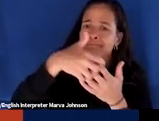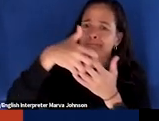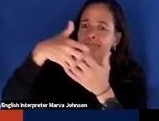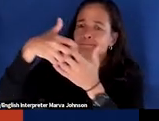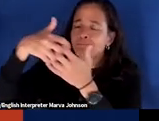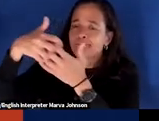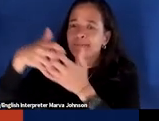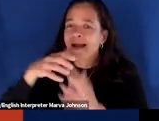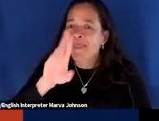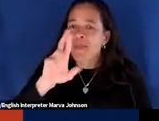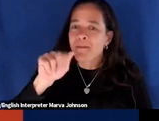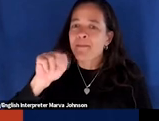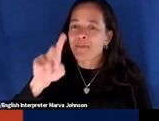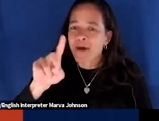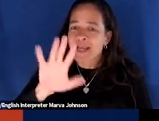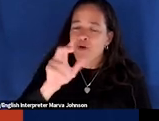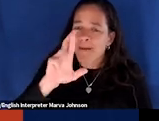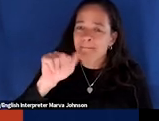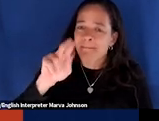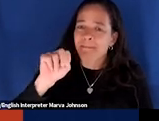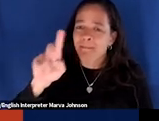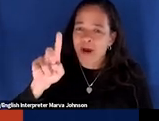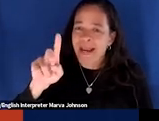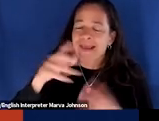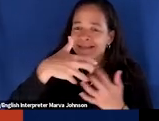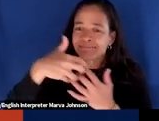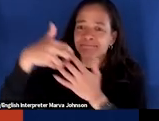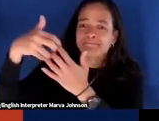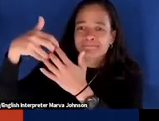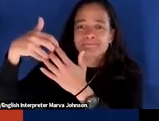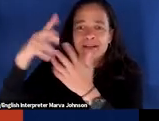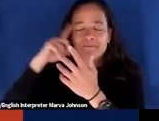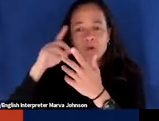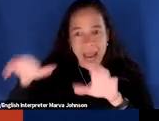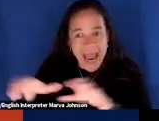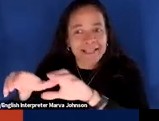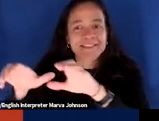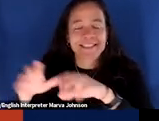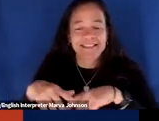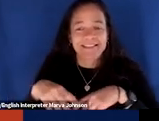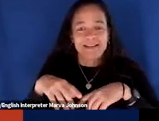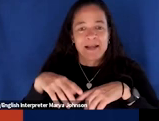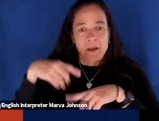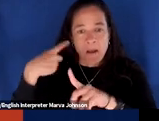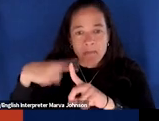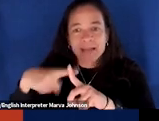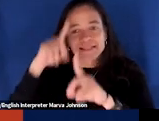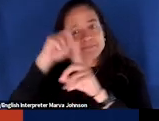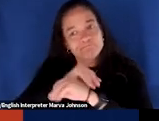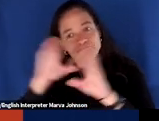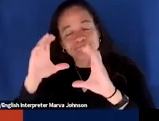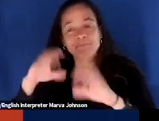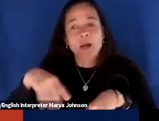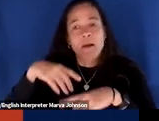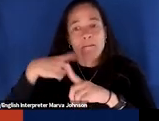climate action you're building a brand for the planet for a positive vision of climate change